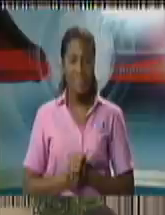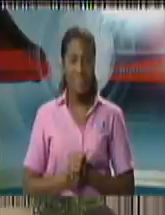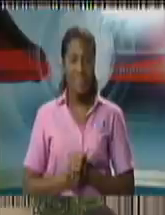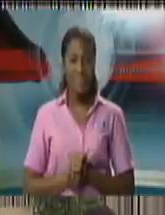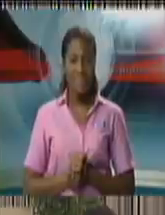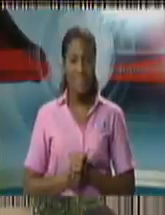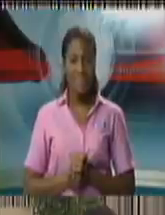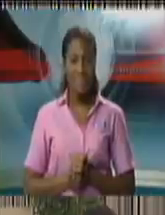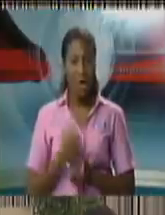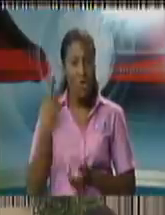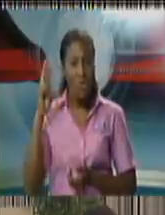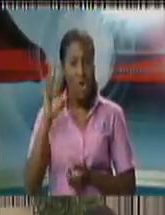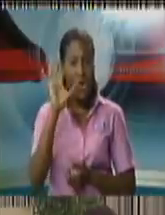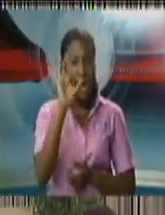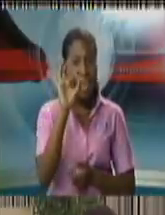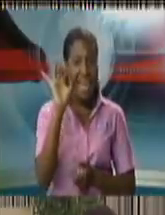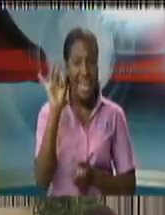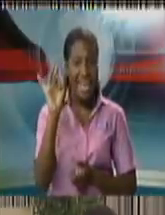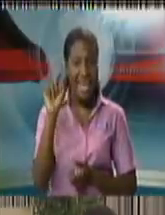98.1